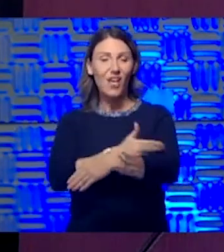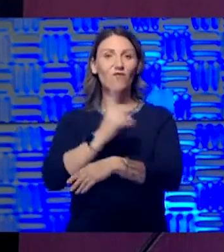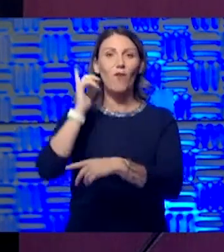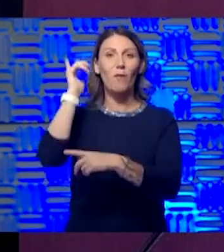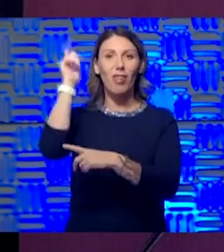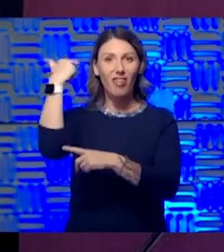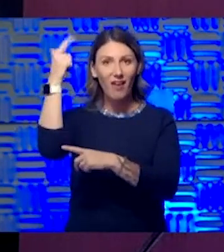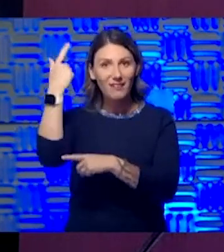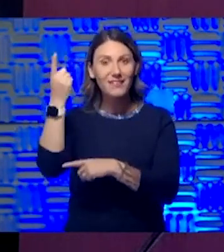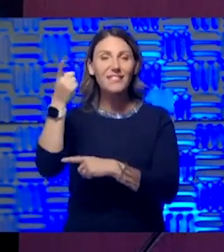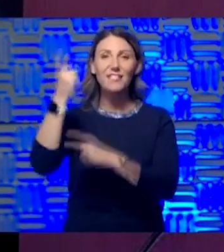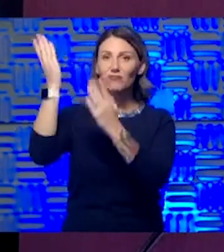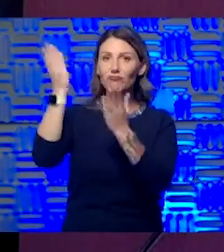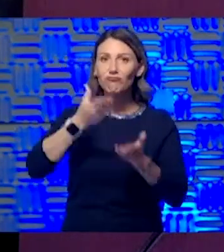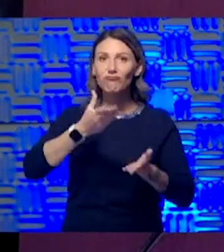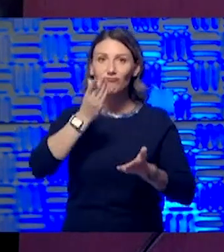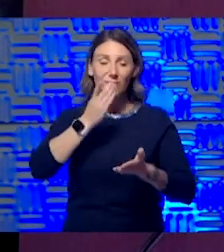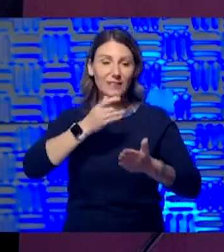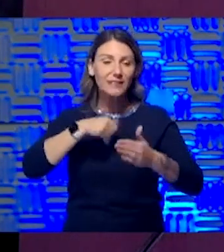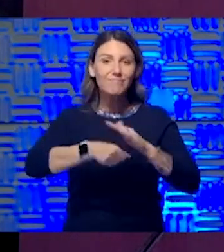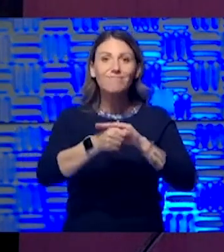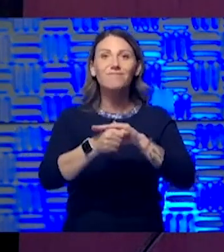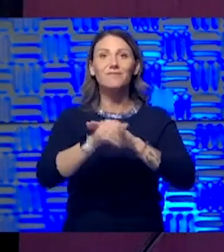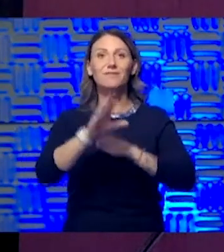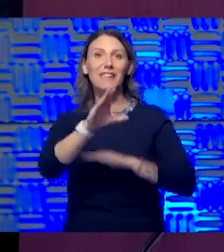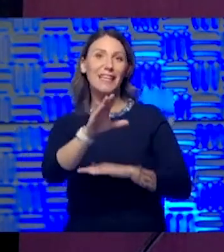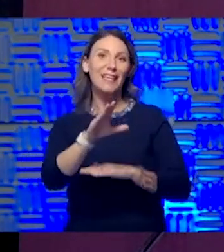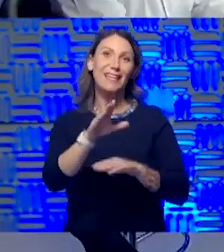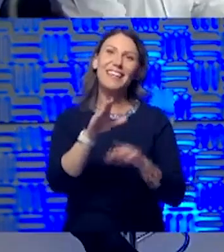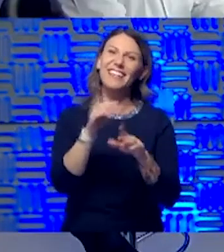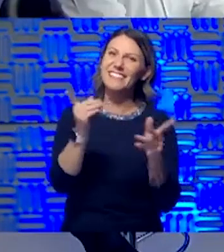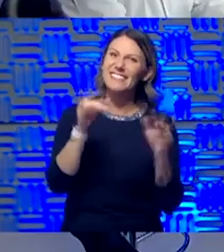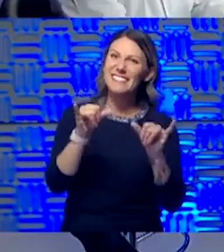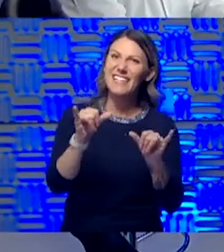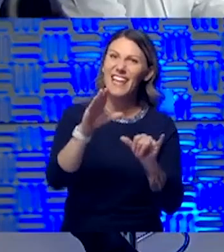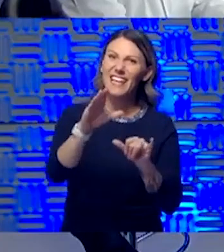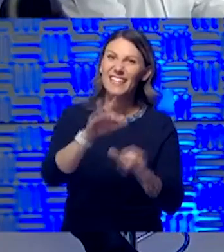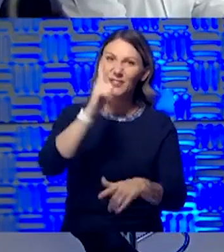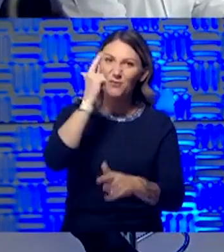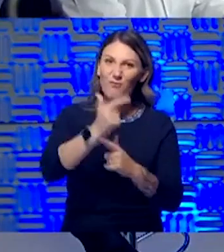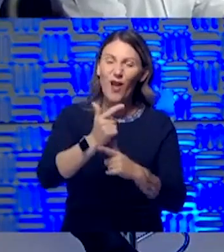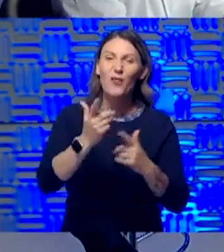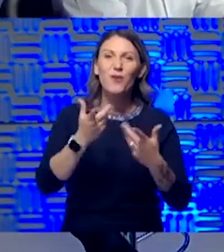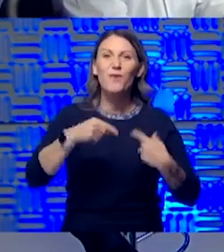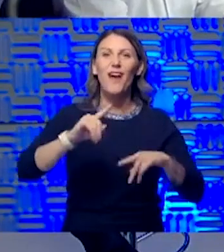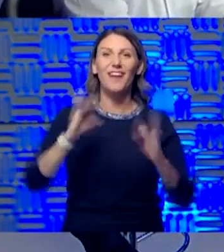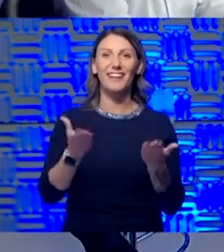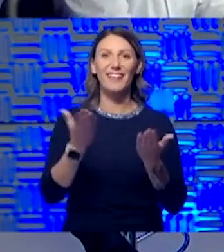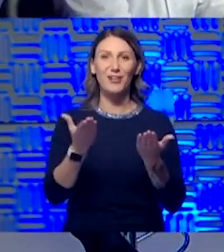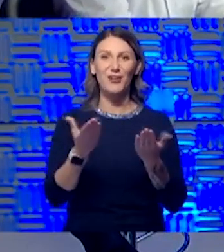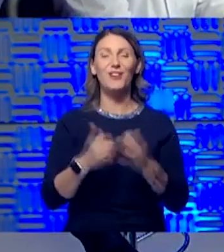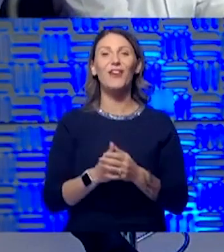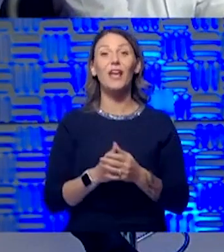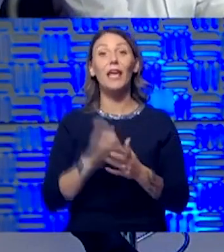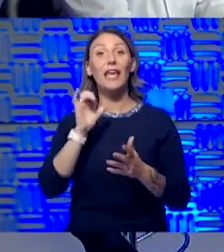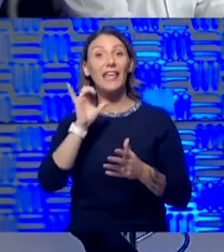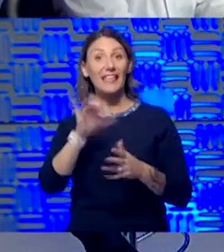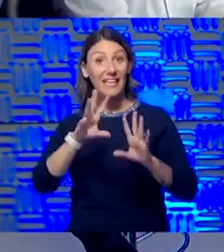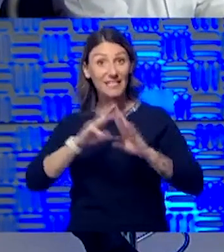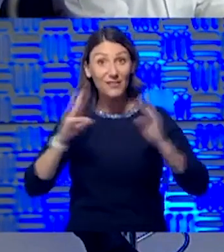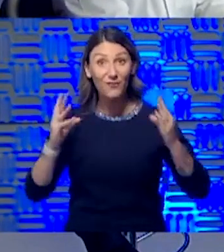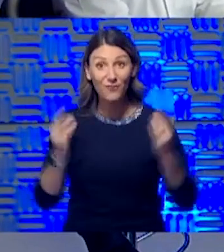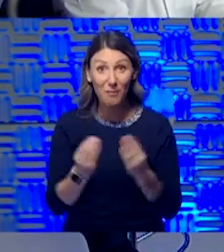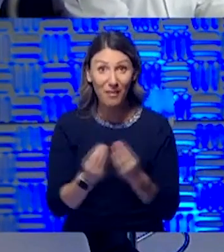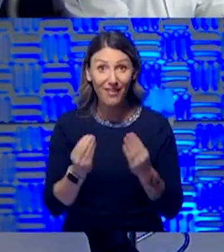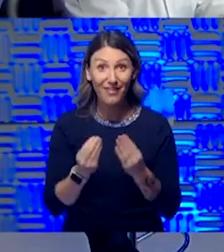house, brother's apartment, rather, in Washington, D.C. for a couple of weeks. While your brother was here. While his brother was here, yeah. It's pretty. called familial. Yeah, it's called